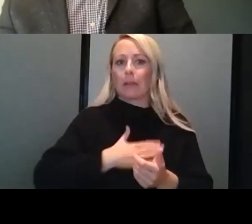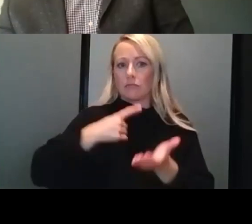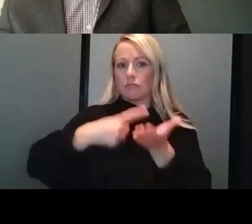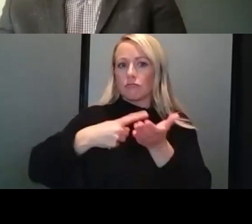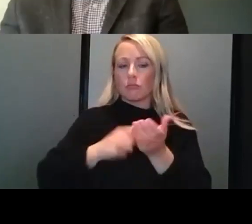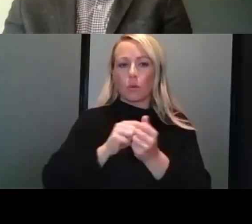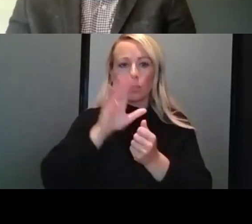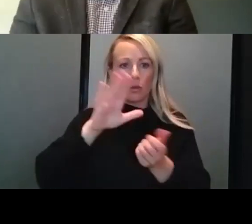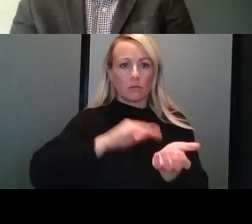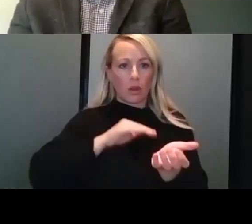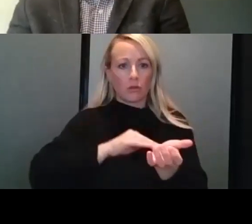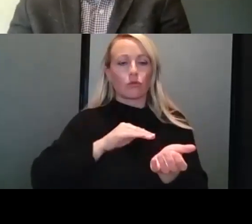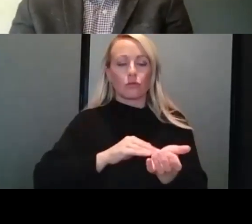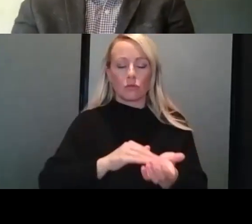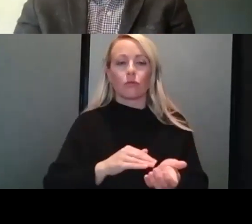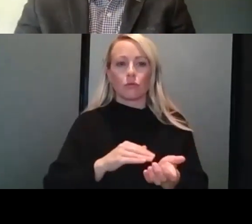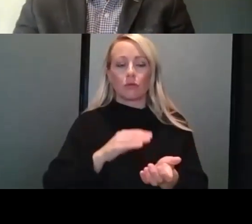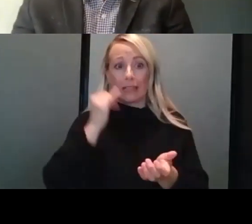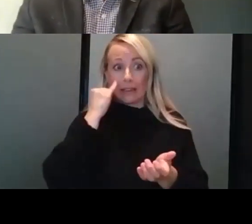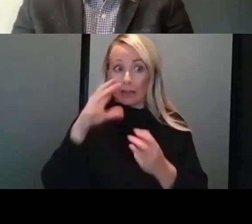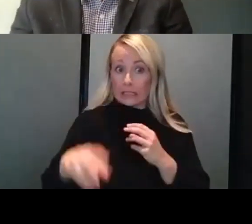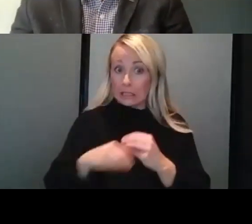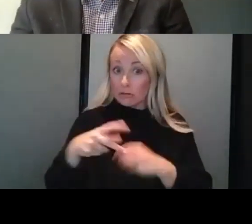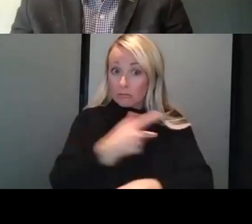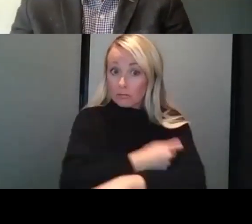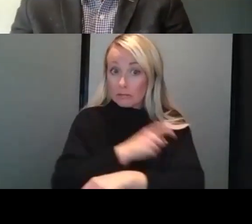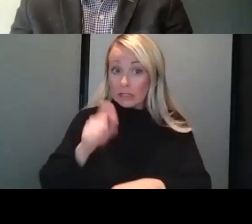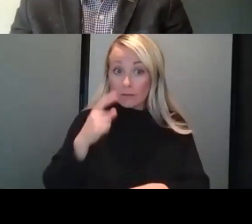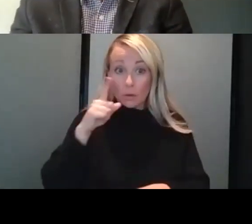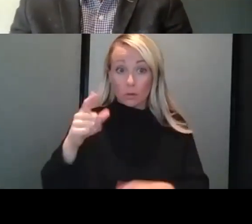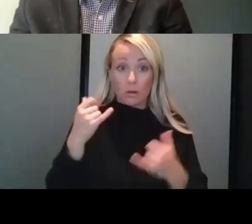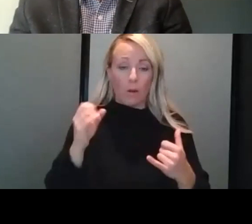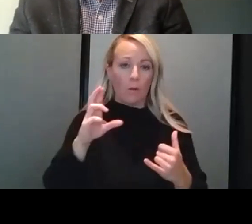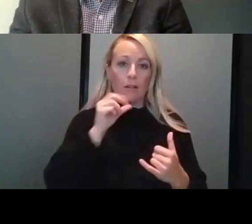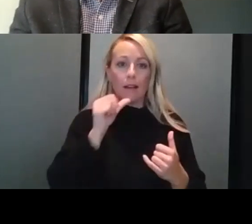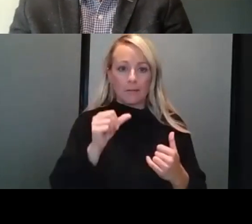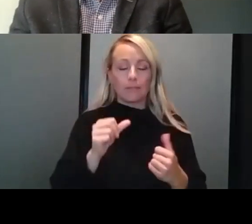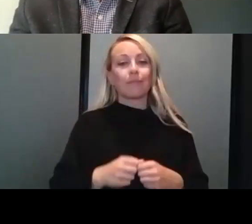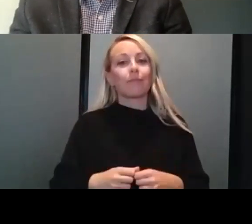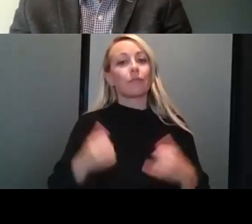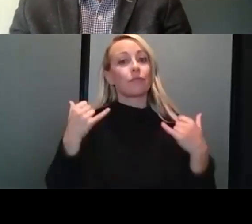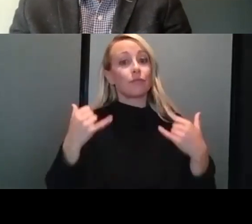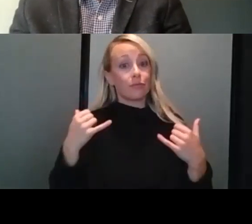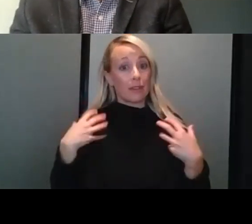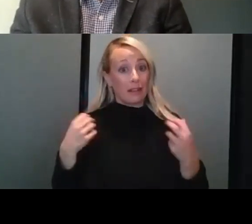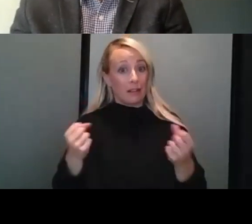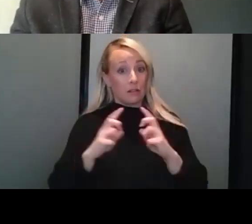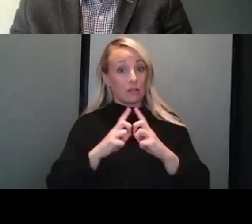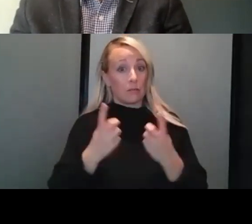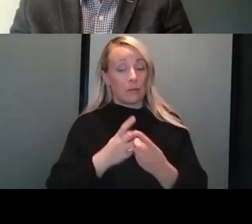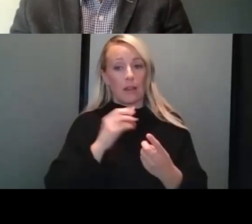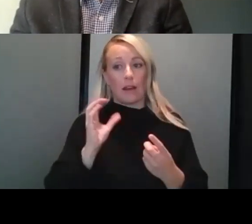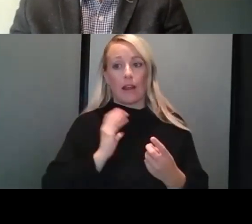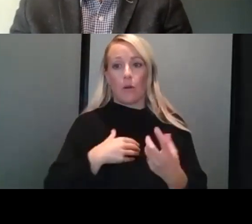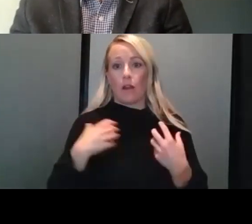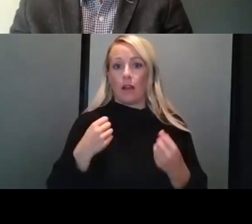and whether an additional dose is appropriate for them at this time. At this time, the health department and our healthcare and